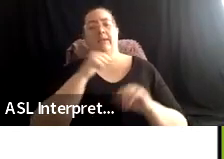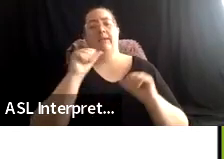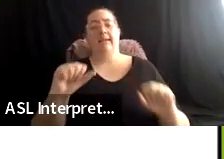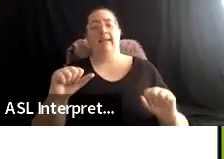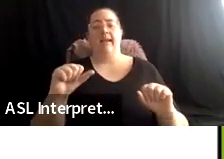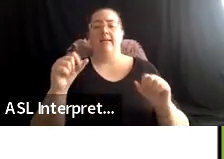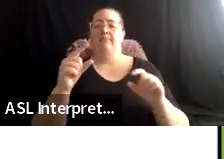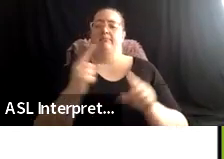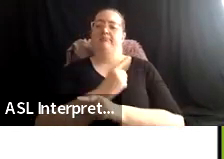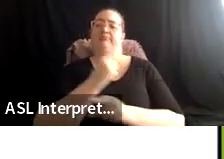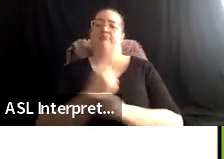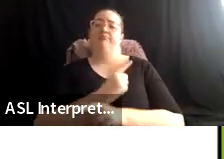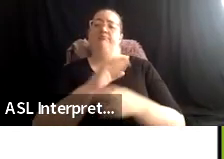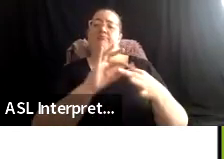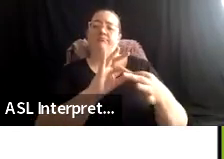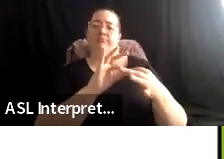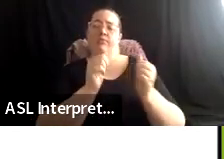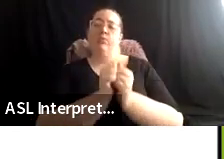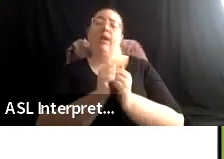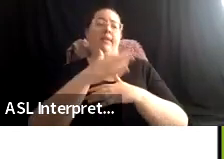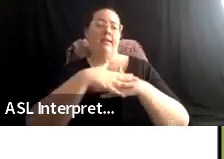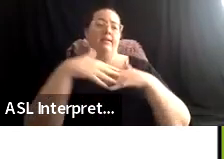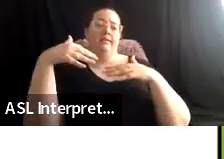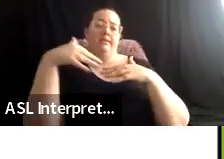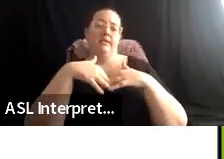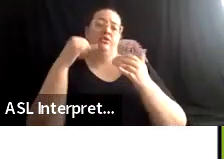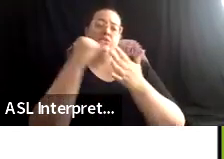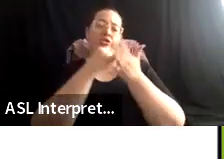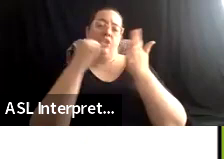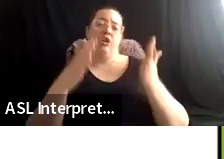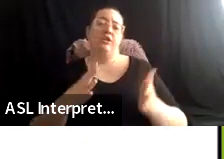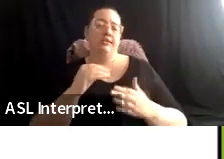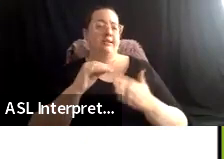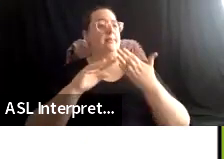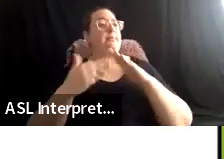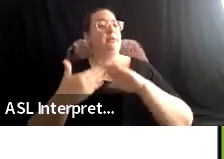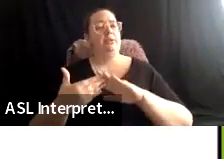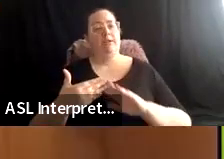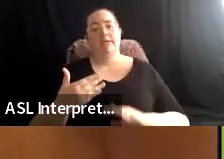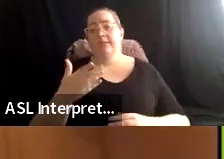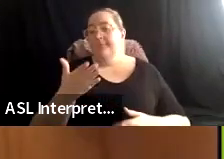Ronnie, Emily, what, what are your hopes for our track or the next track out there?